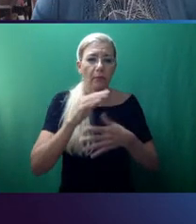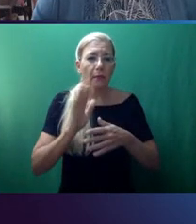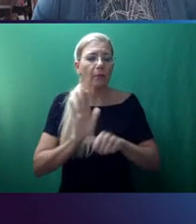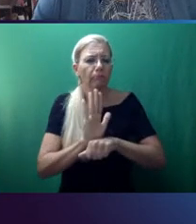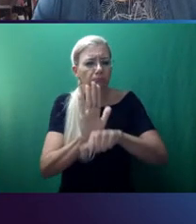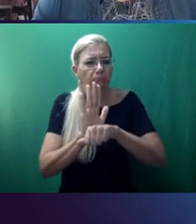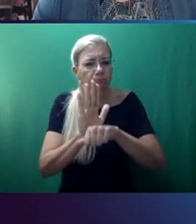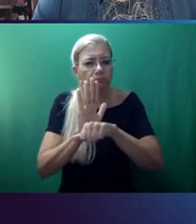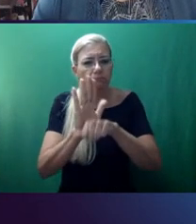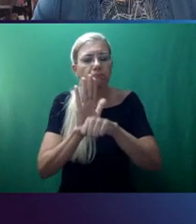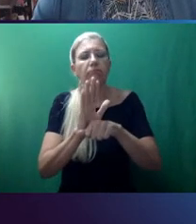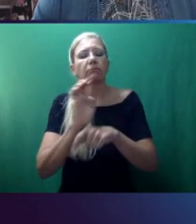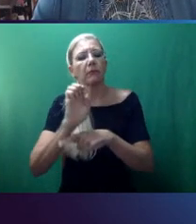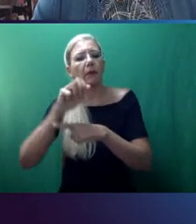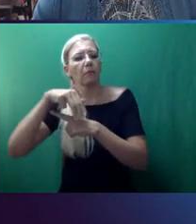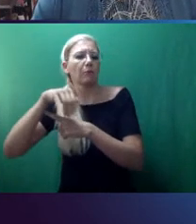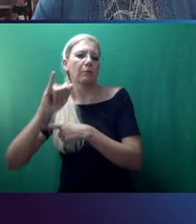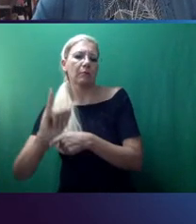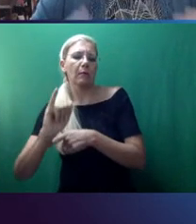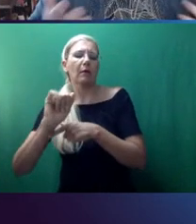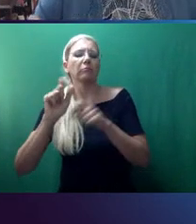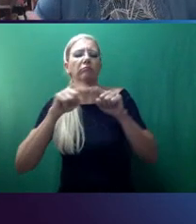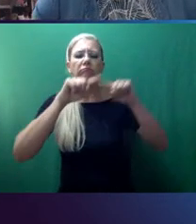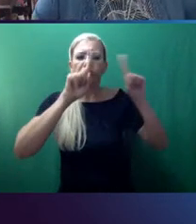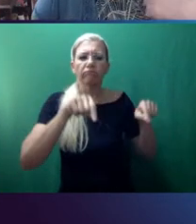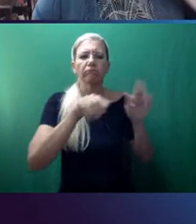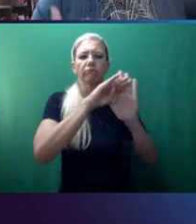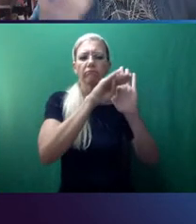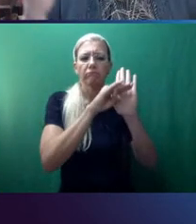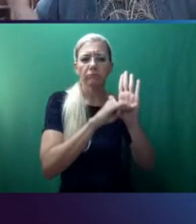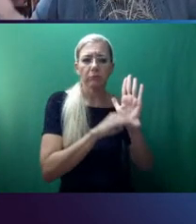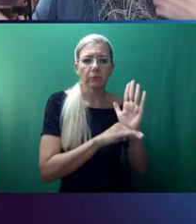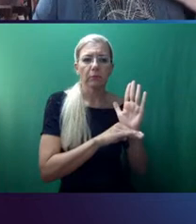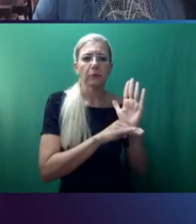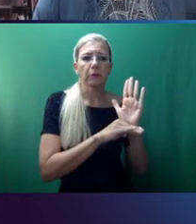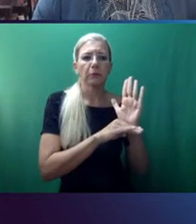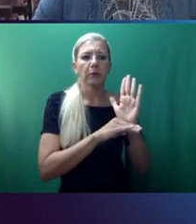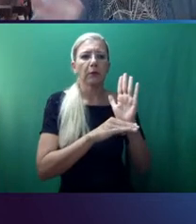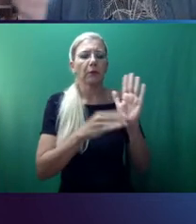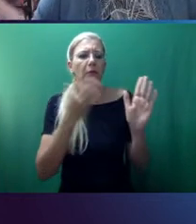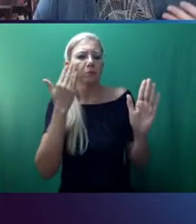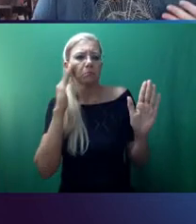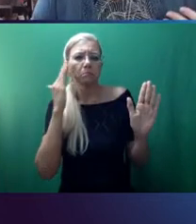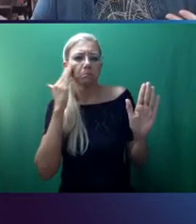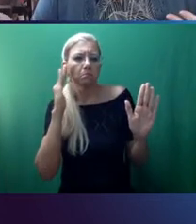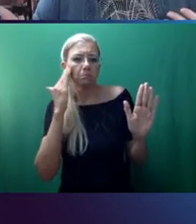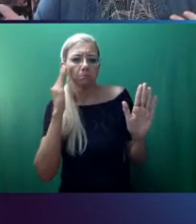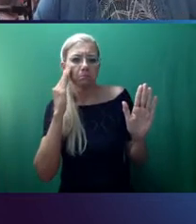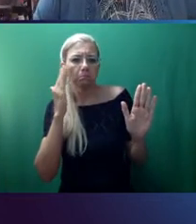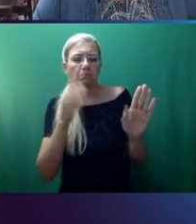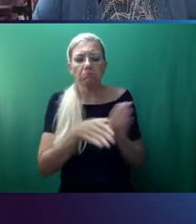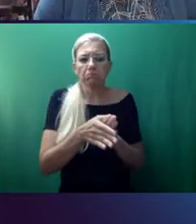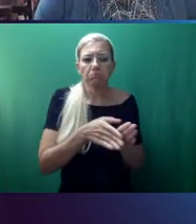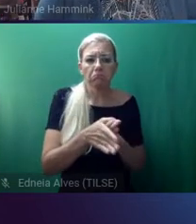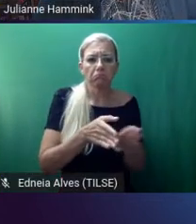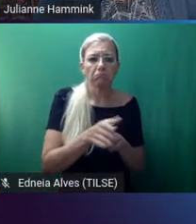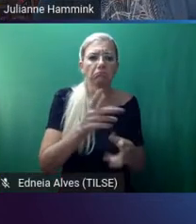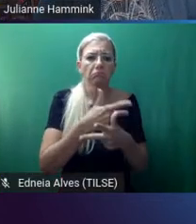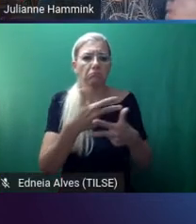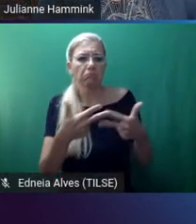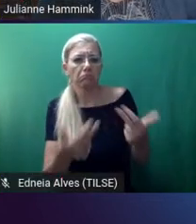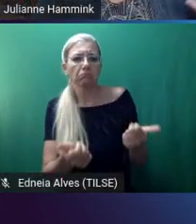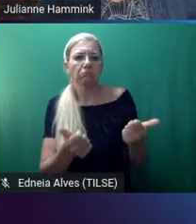in an EMI program. So, no one instructor of anything has probably